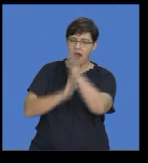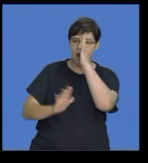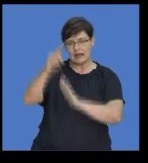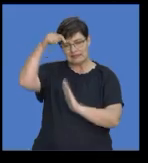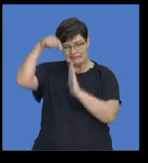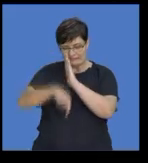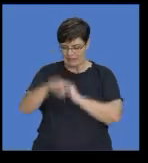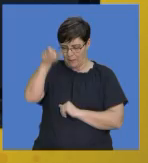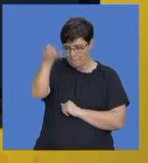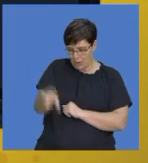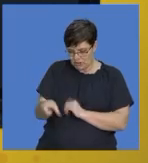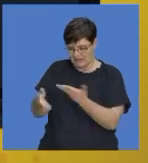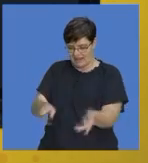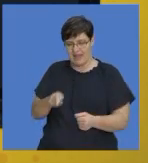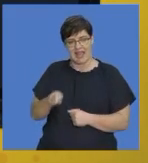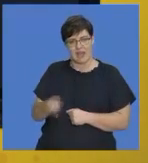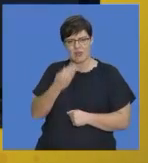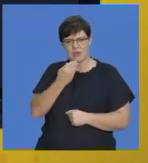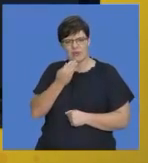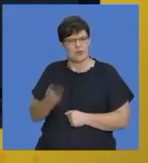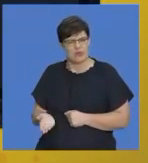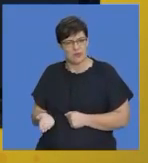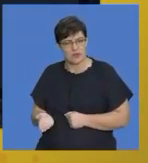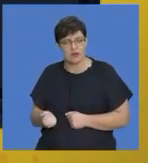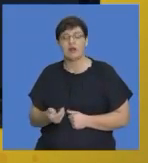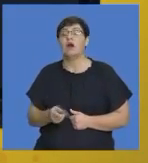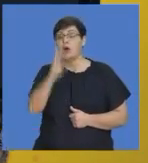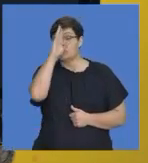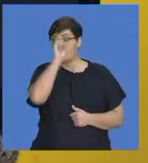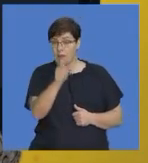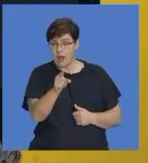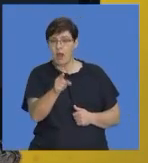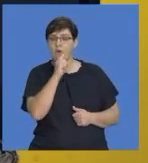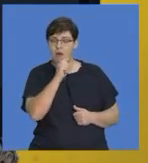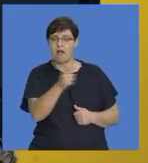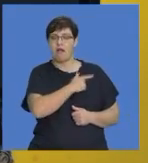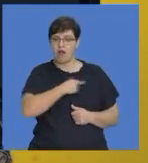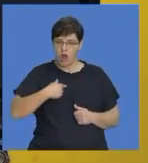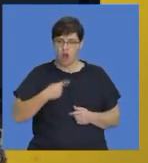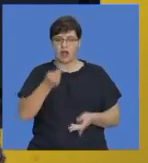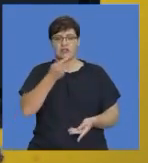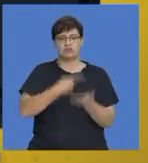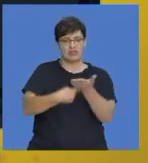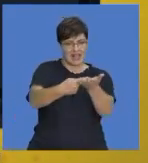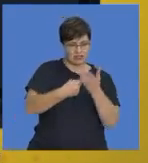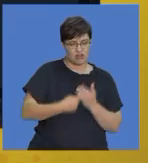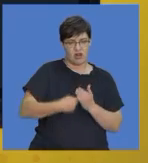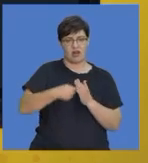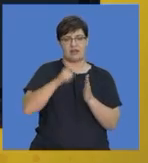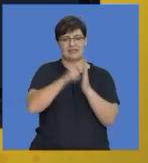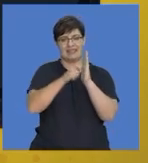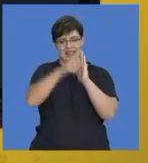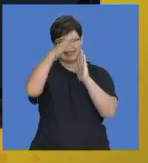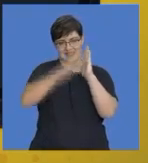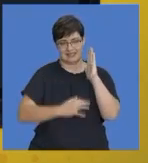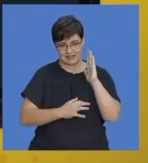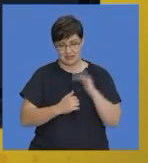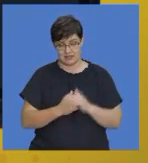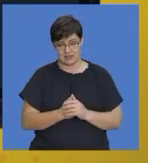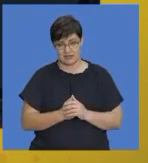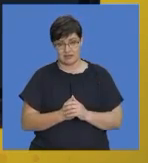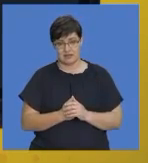details about the person. Now, remember, we are writing a longer transactional text or piece,